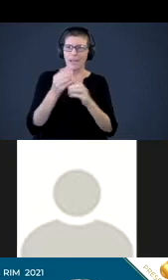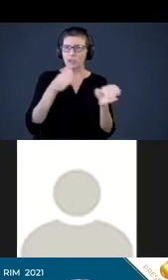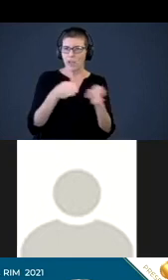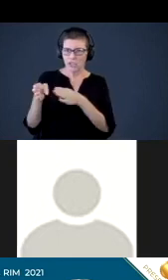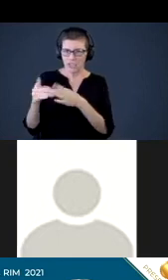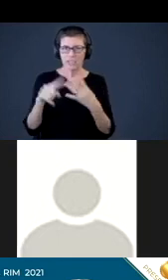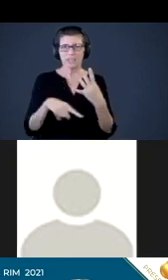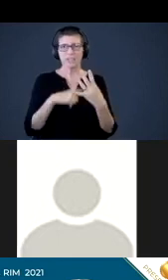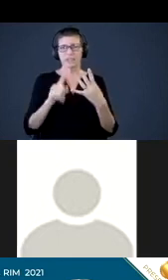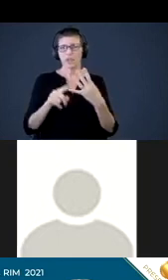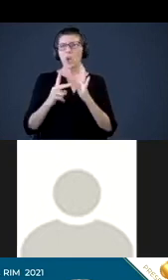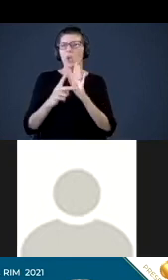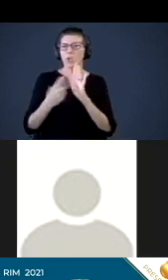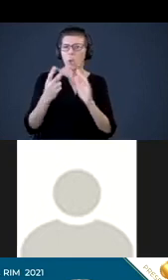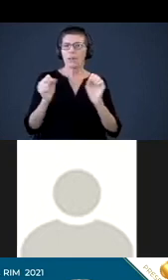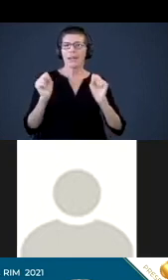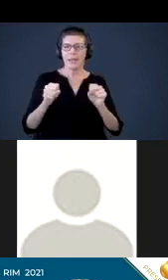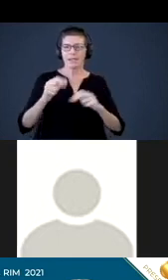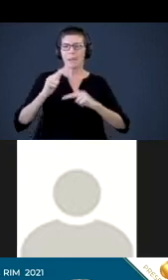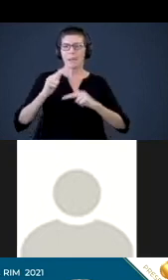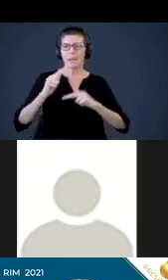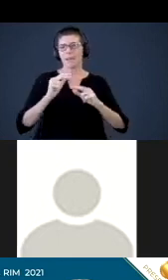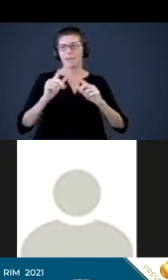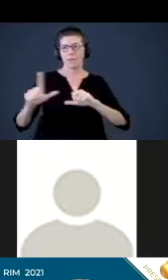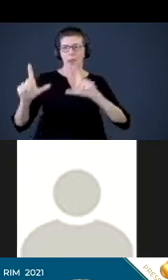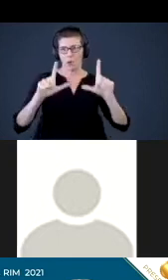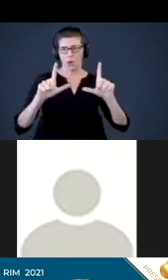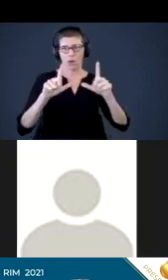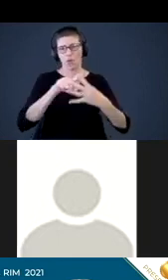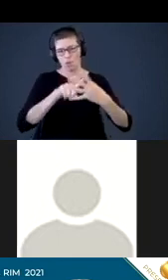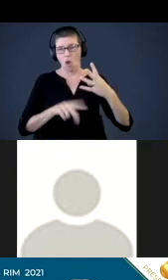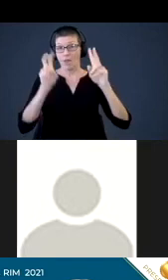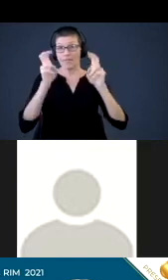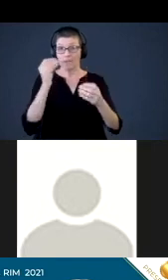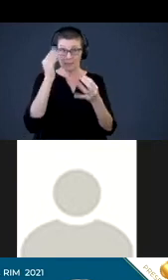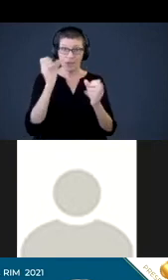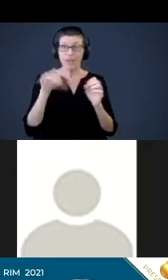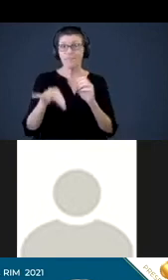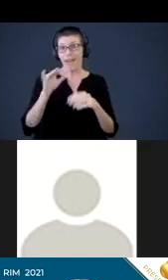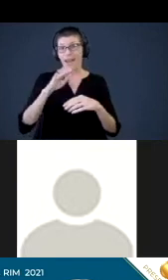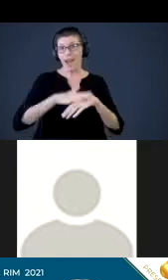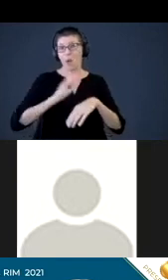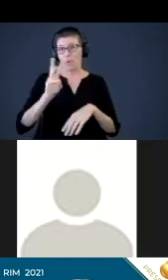finally, dual capacity building framework. These are all topics of information you can find on our website.